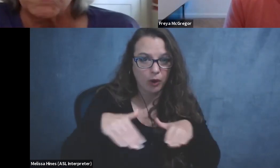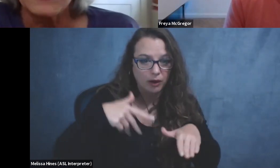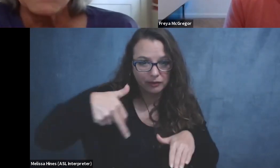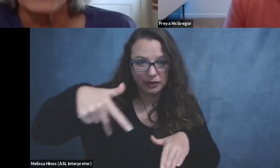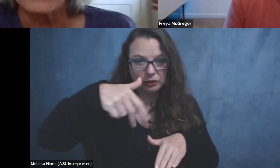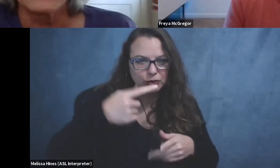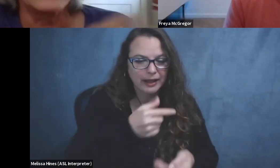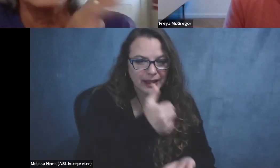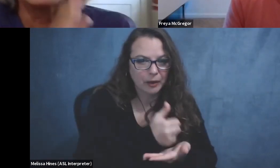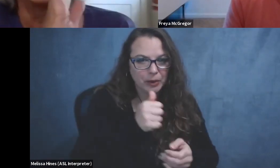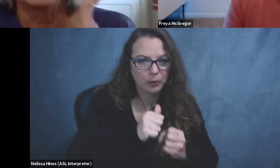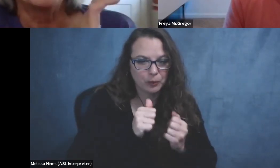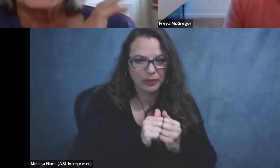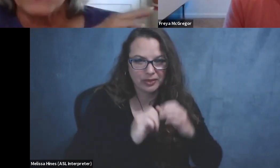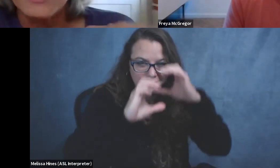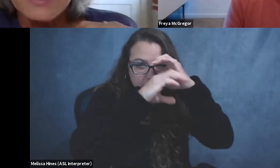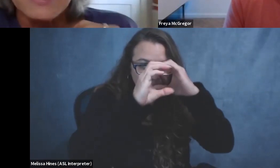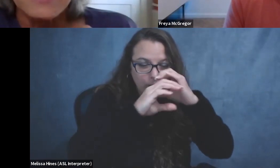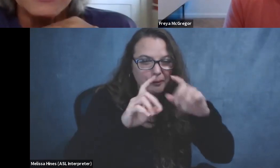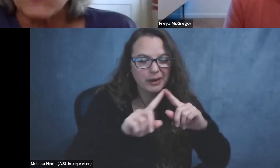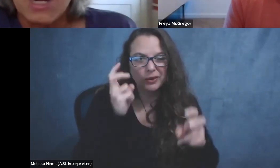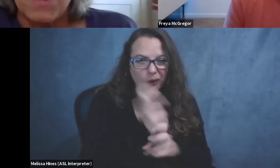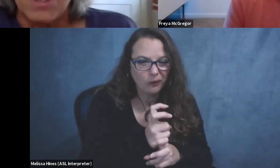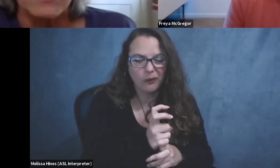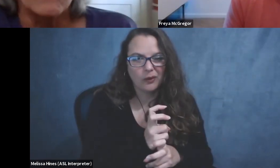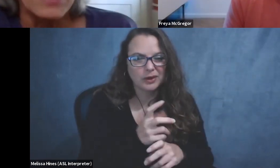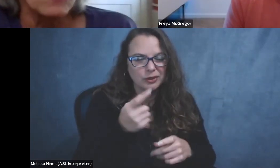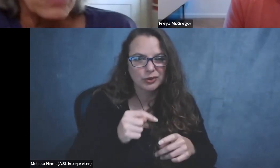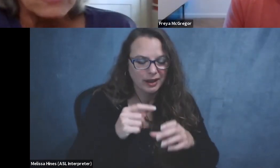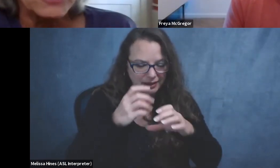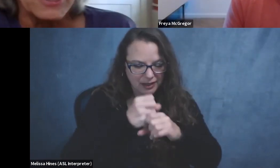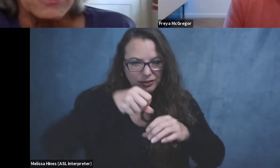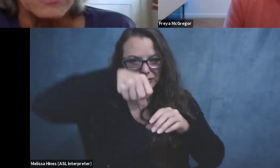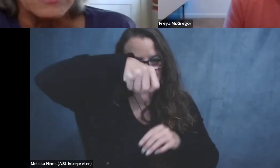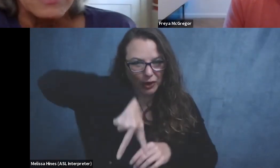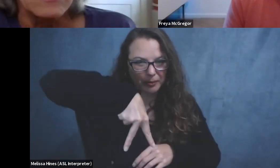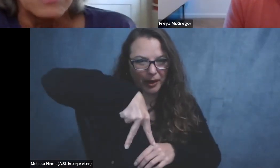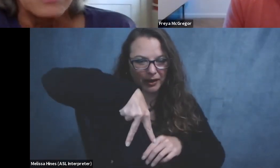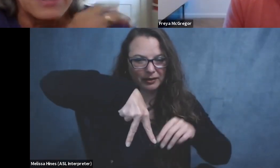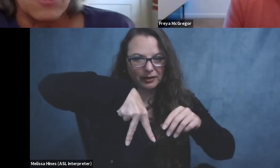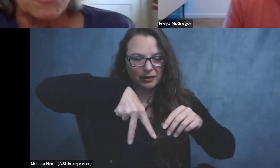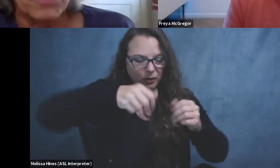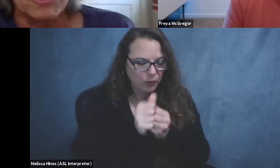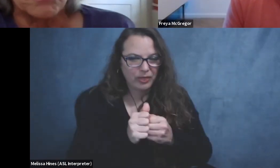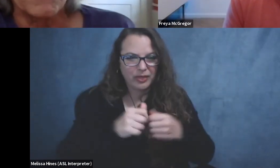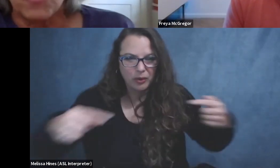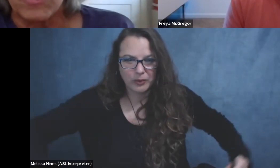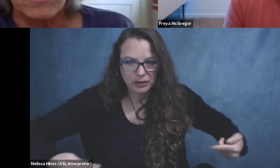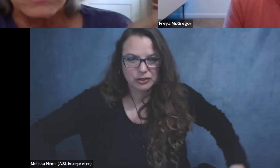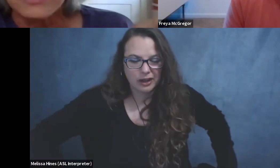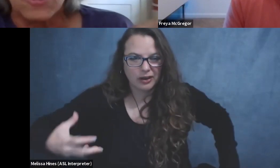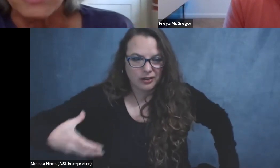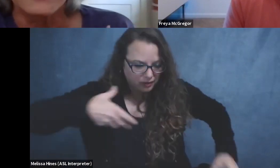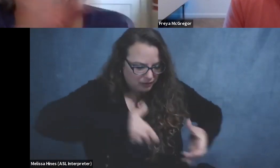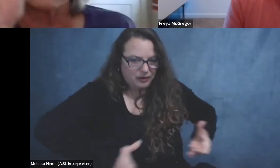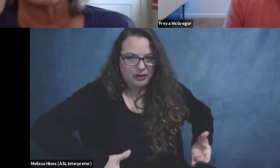with the scope, but it trying to get a tripod around a wheelchair and get on the bird before